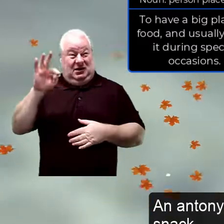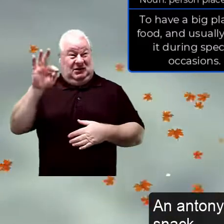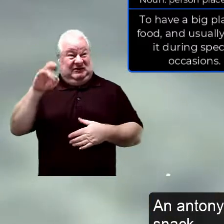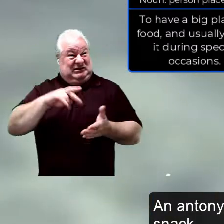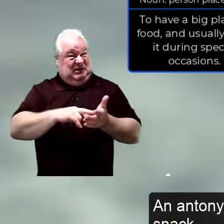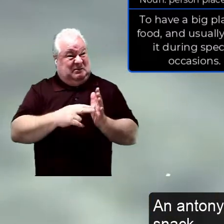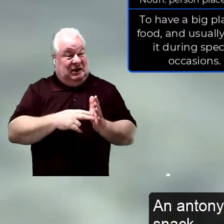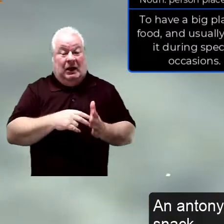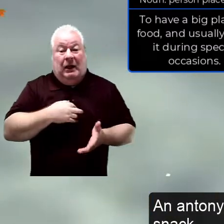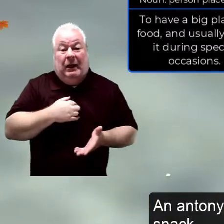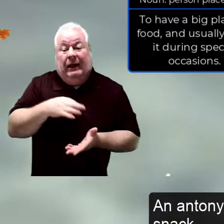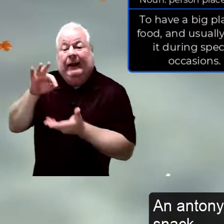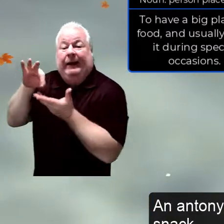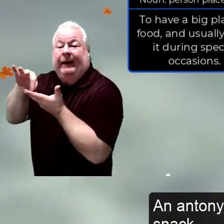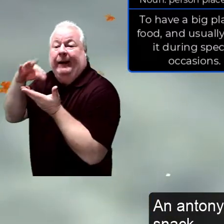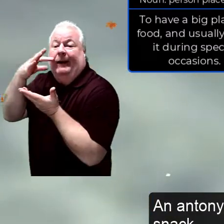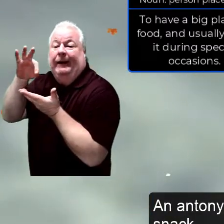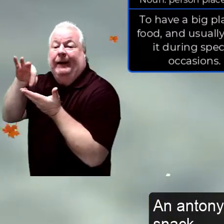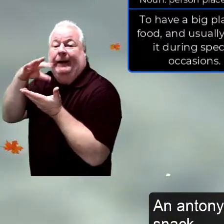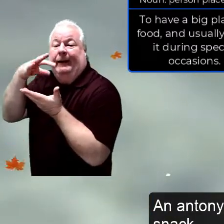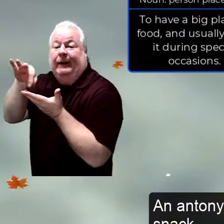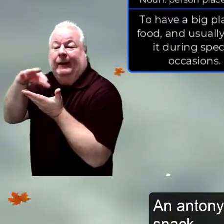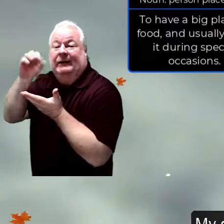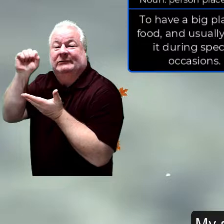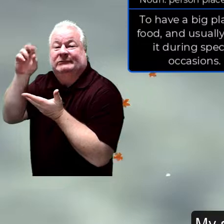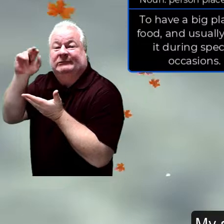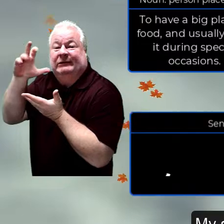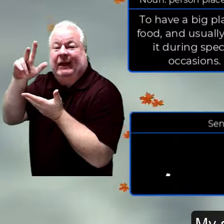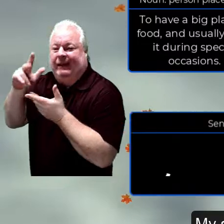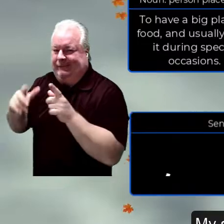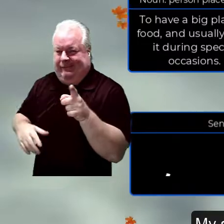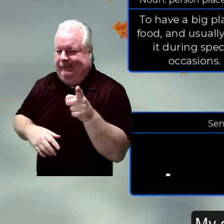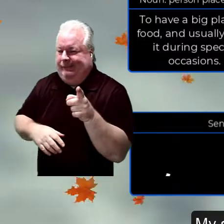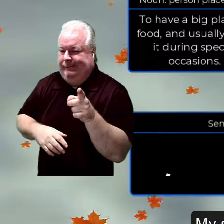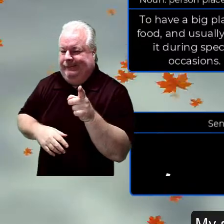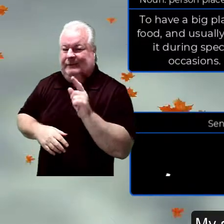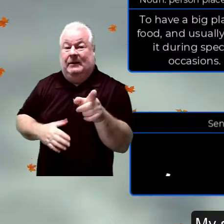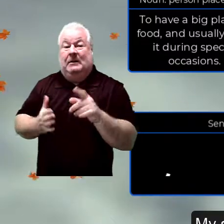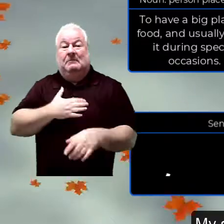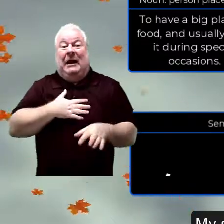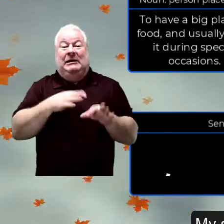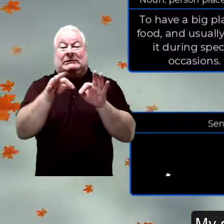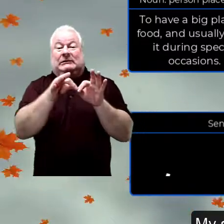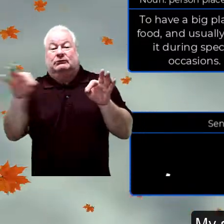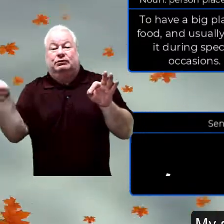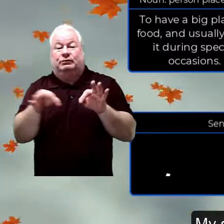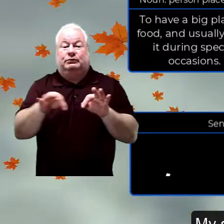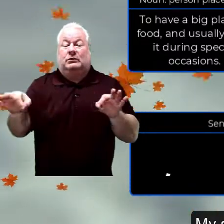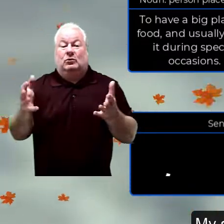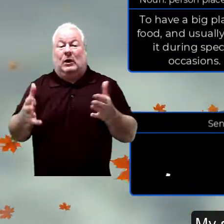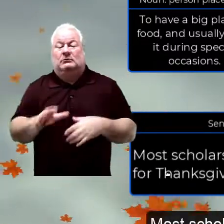a feast does not mean that it's a snack. My sentence for the word feast